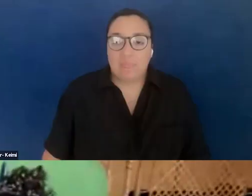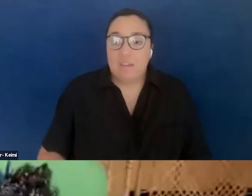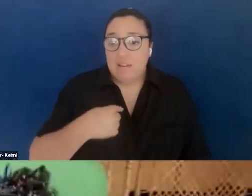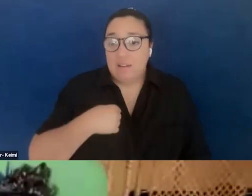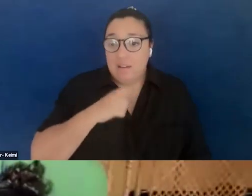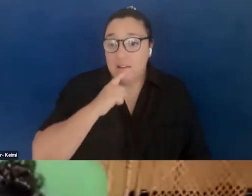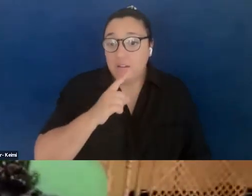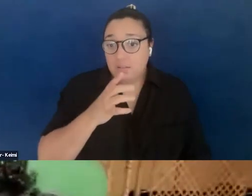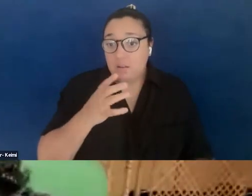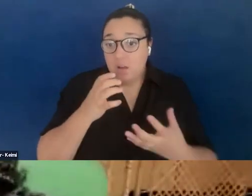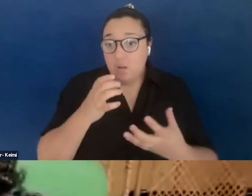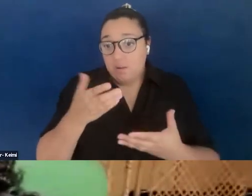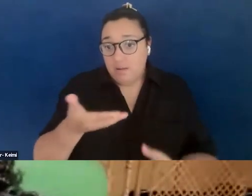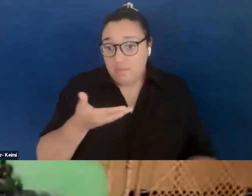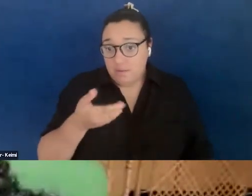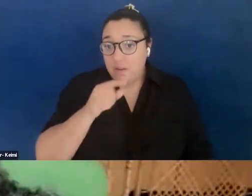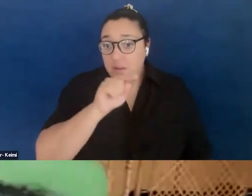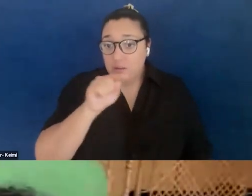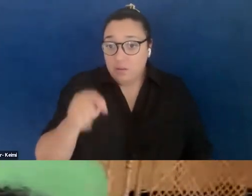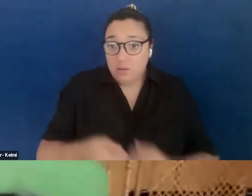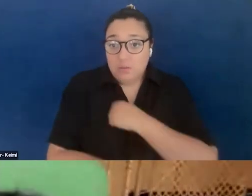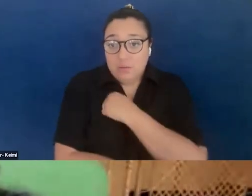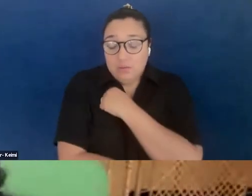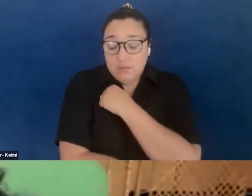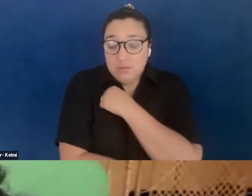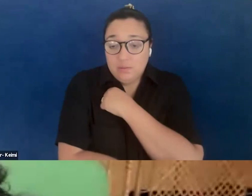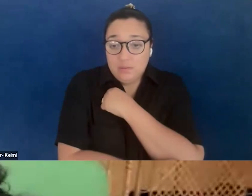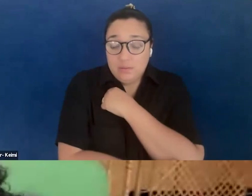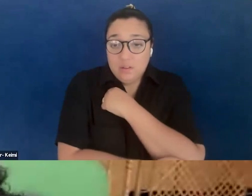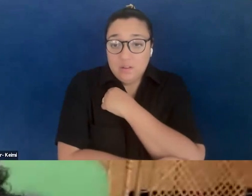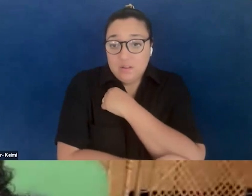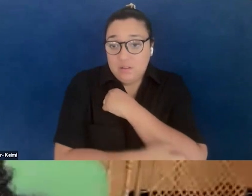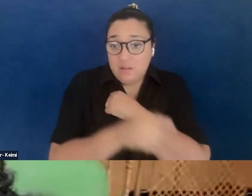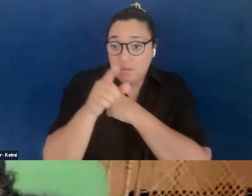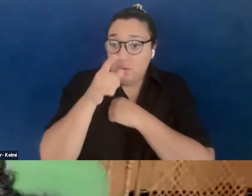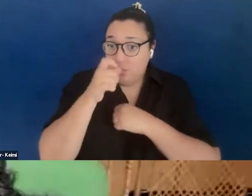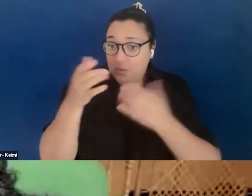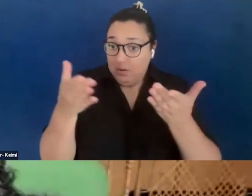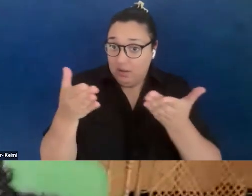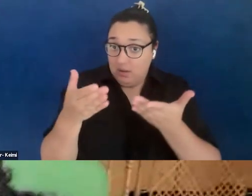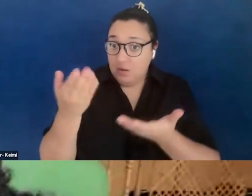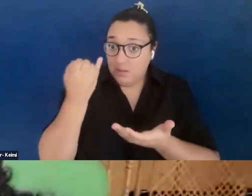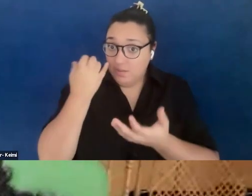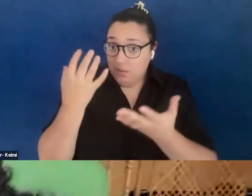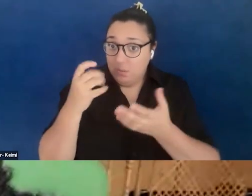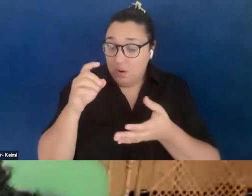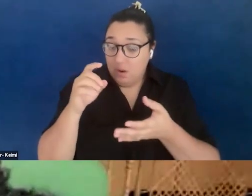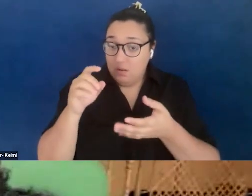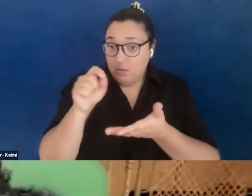attendees that are here, if they want to write, like, a short note in the chat, something that we can, like,